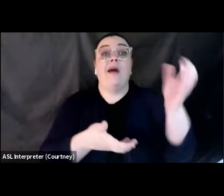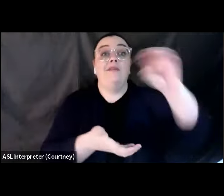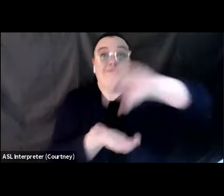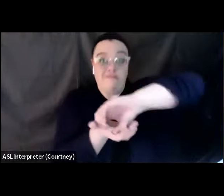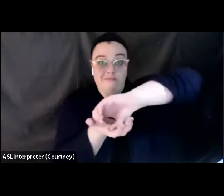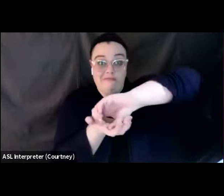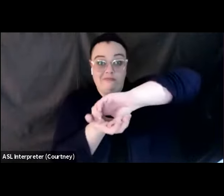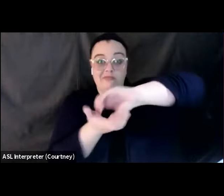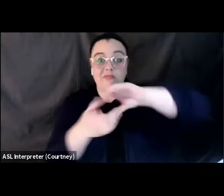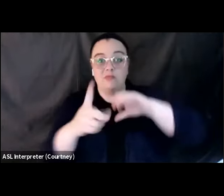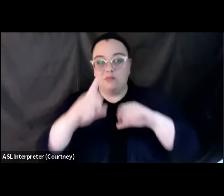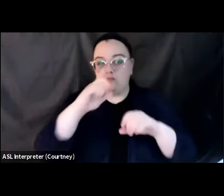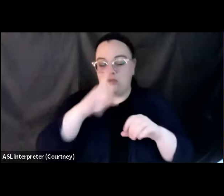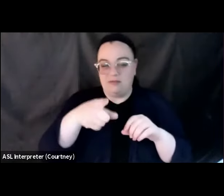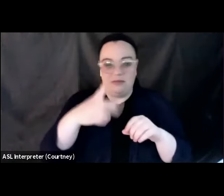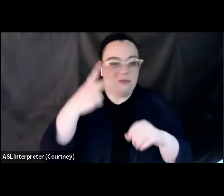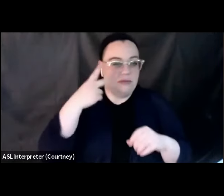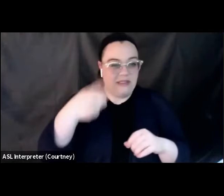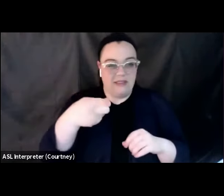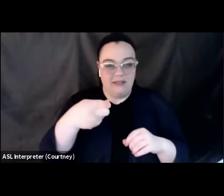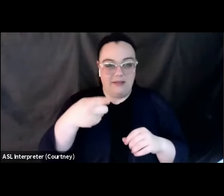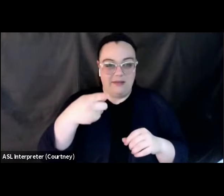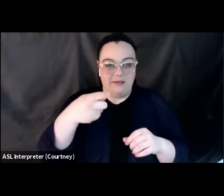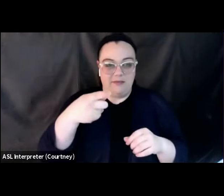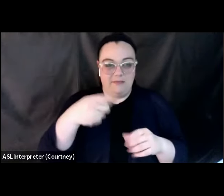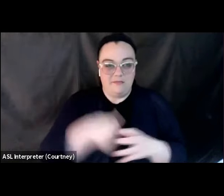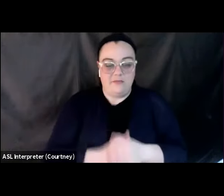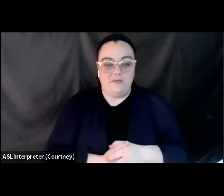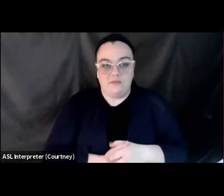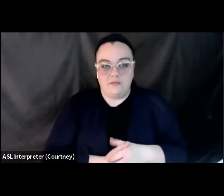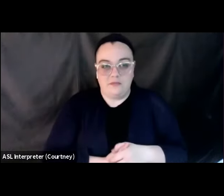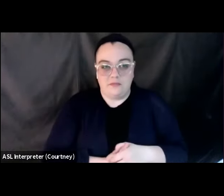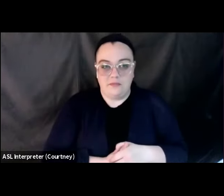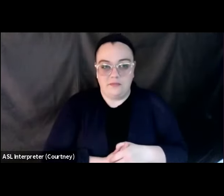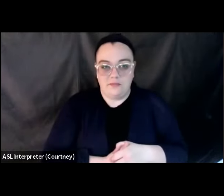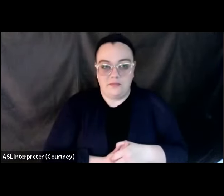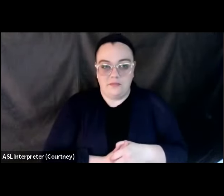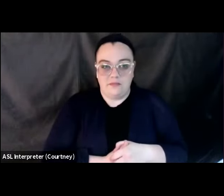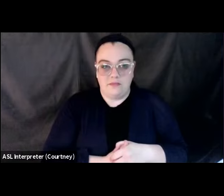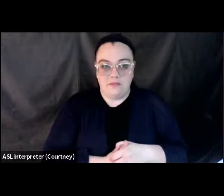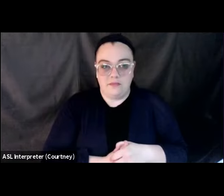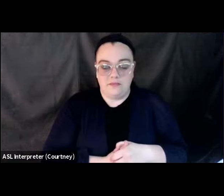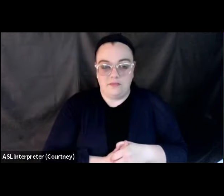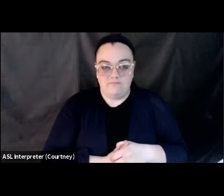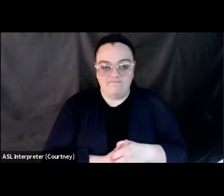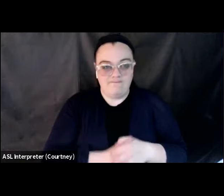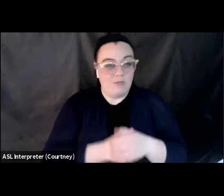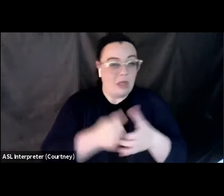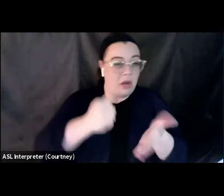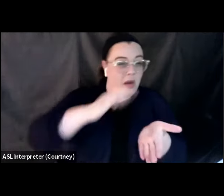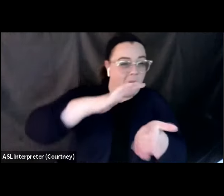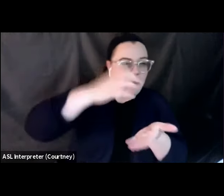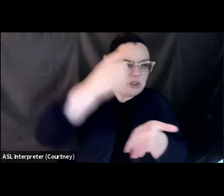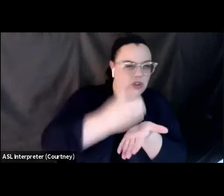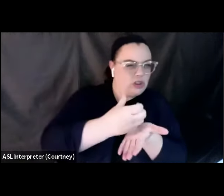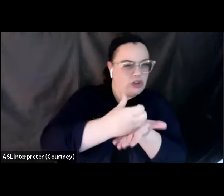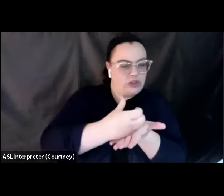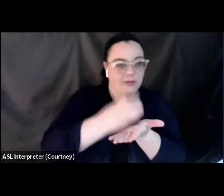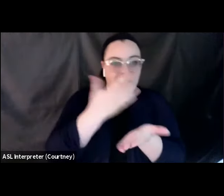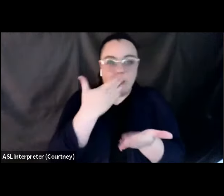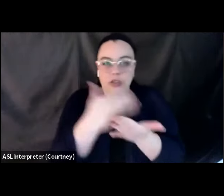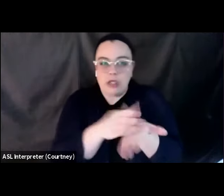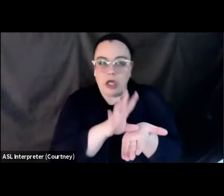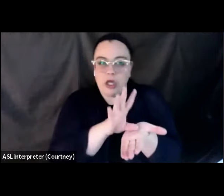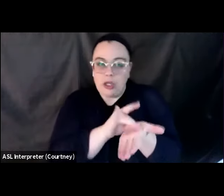under on top of our drop cover and hold on table. And so once you push down on that, give it a little